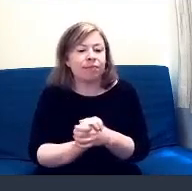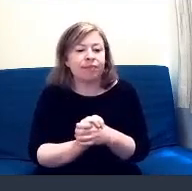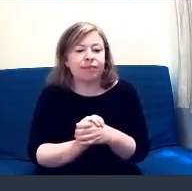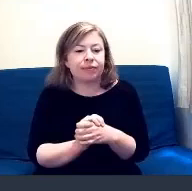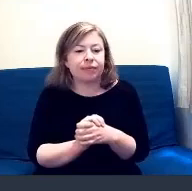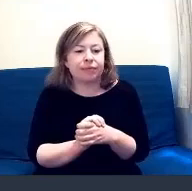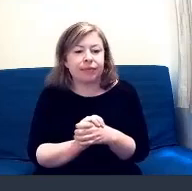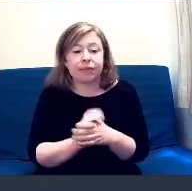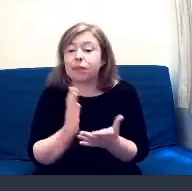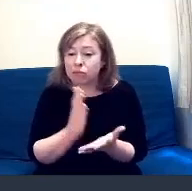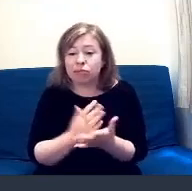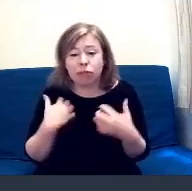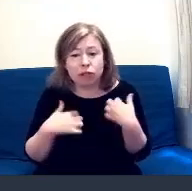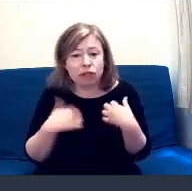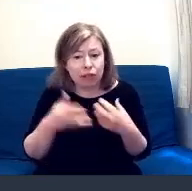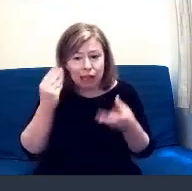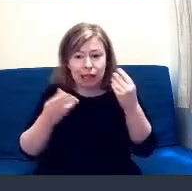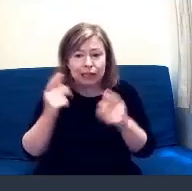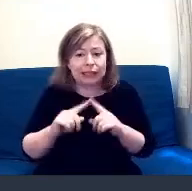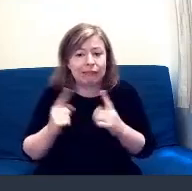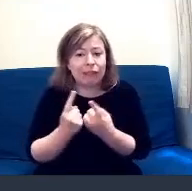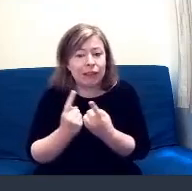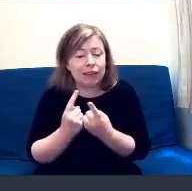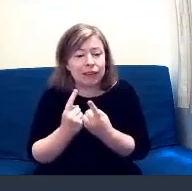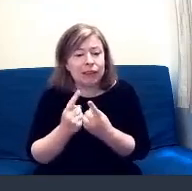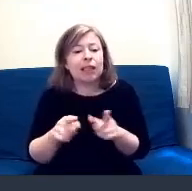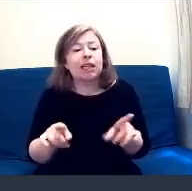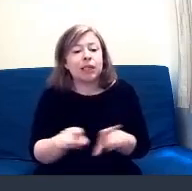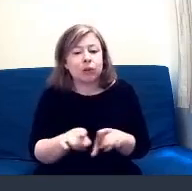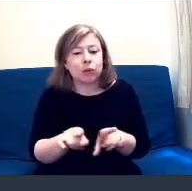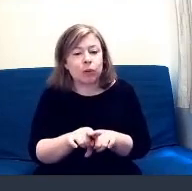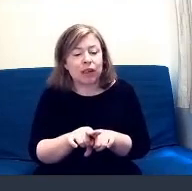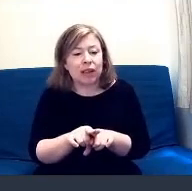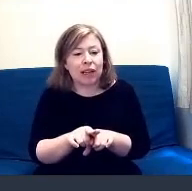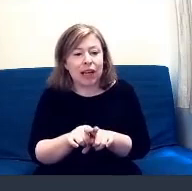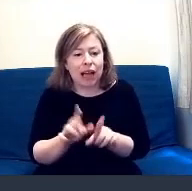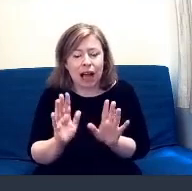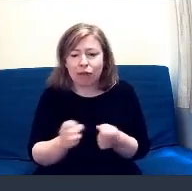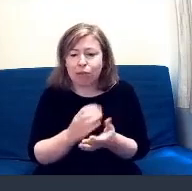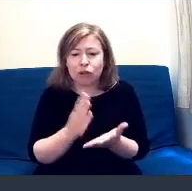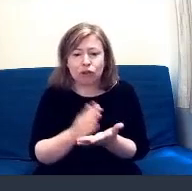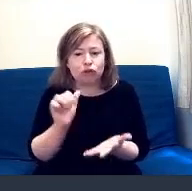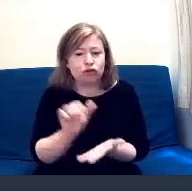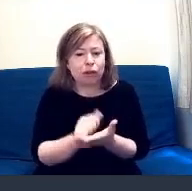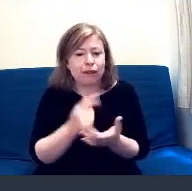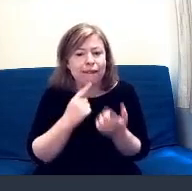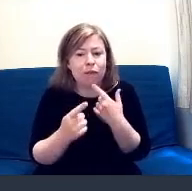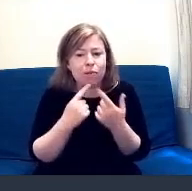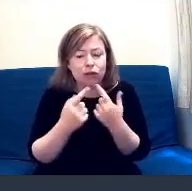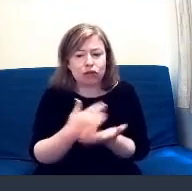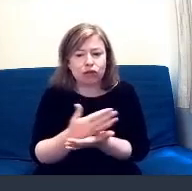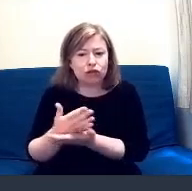been quite interesting to learn about them as well as making sure people get the right information, especially when there's things like school